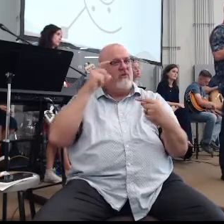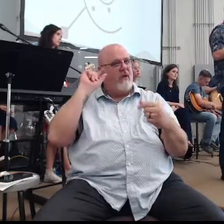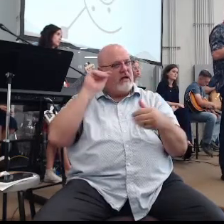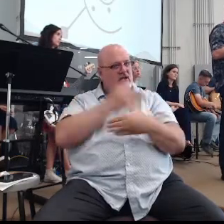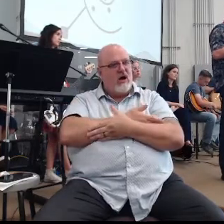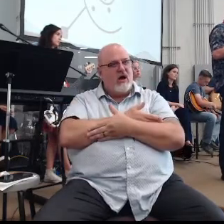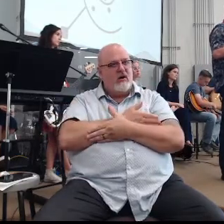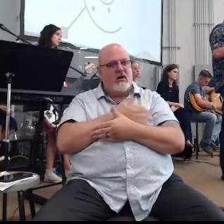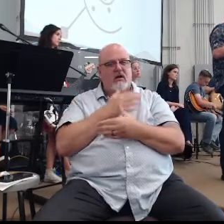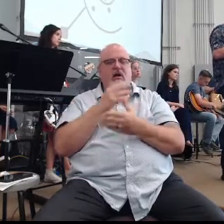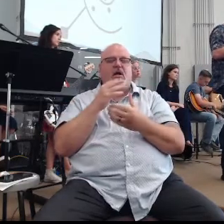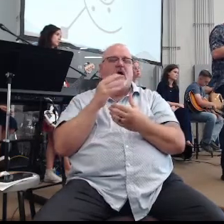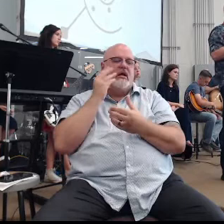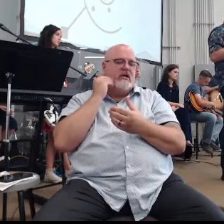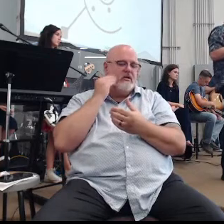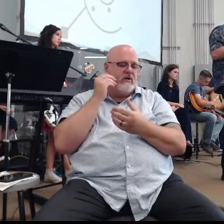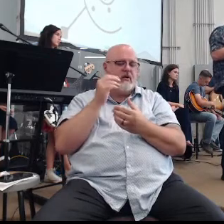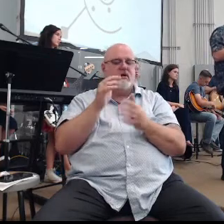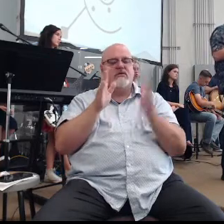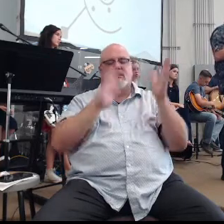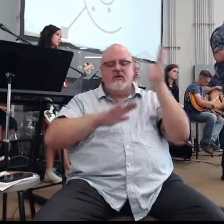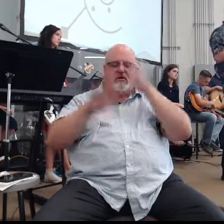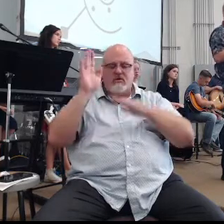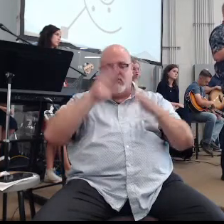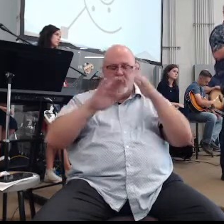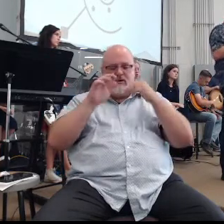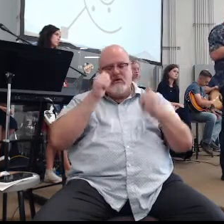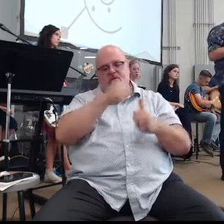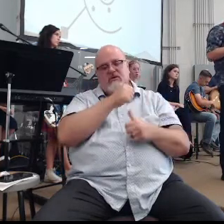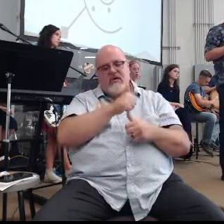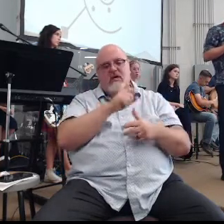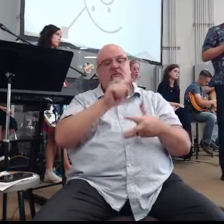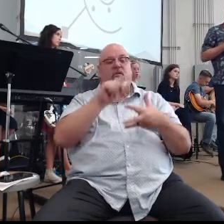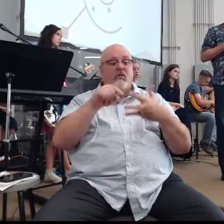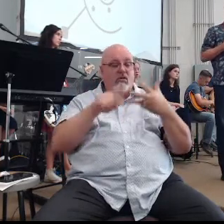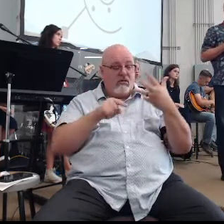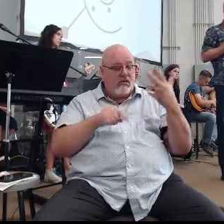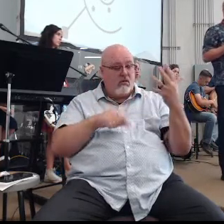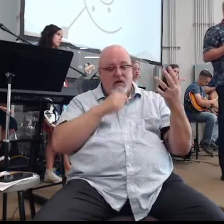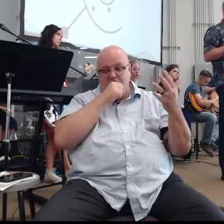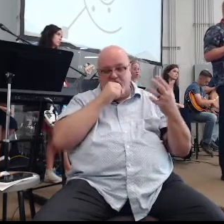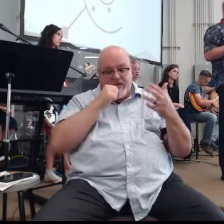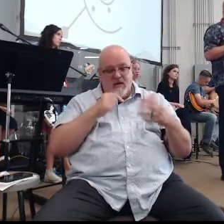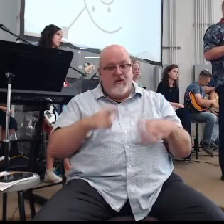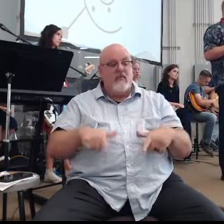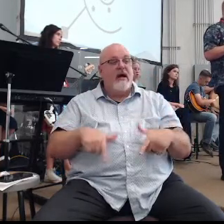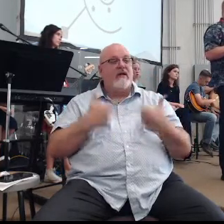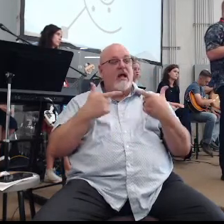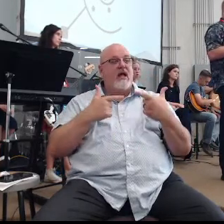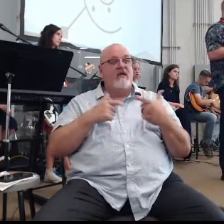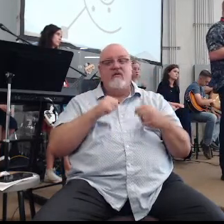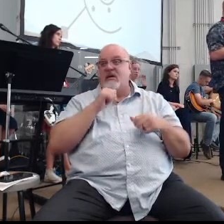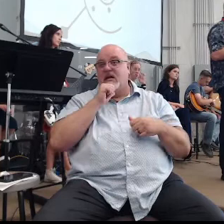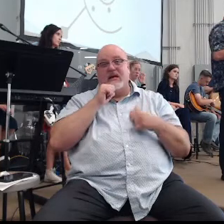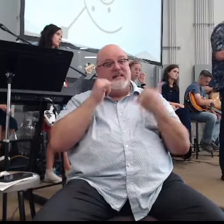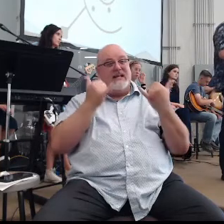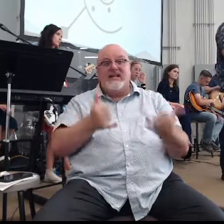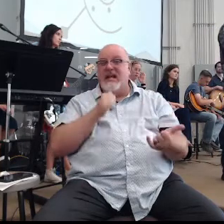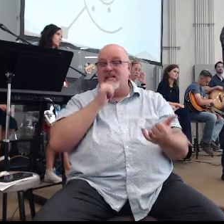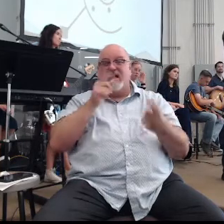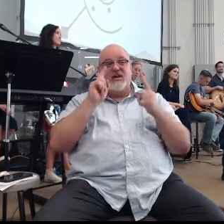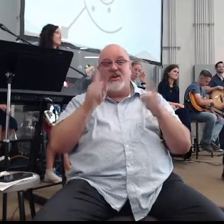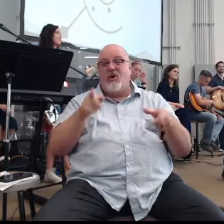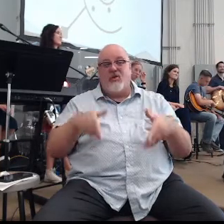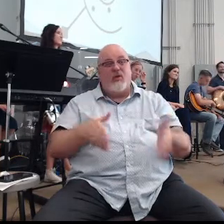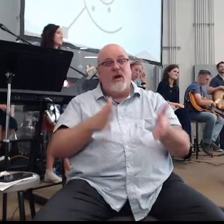and then I get here and I've got some other things that, you know, my life phrase should be, today's not going to go how you expect it to go.